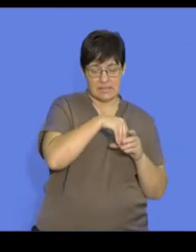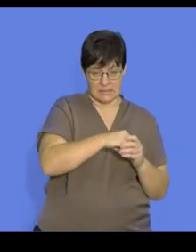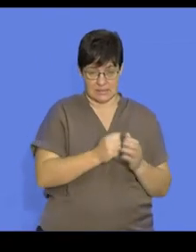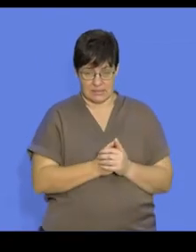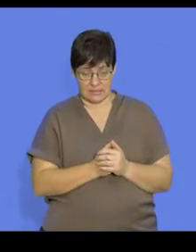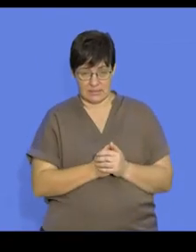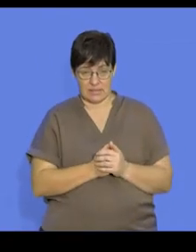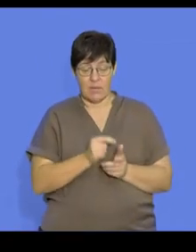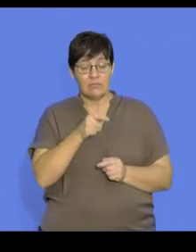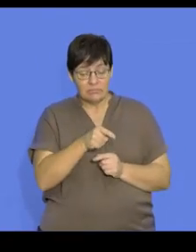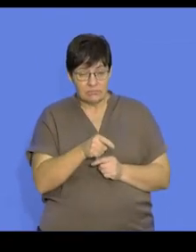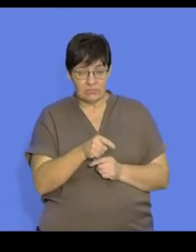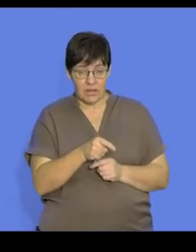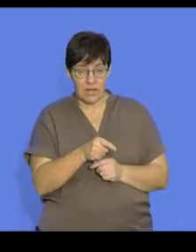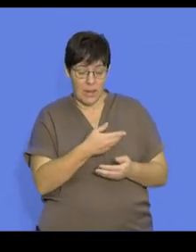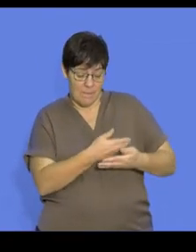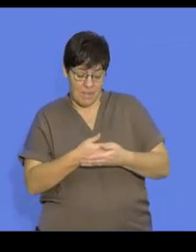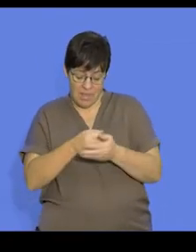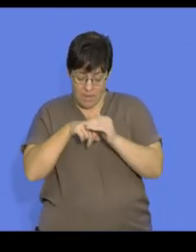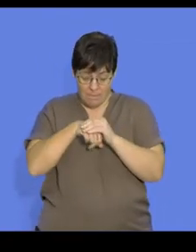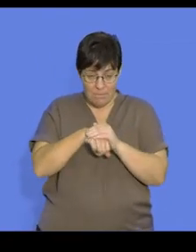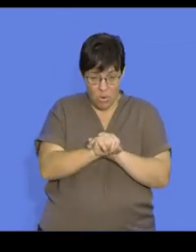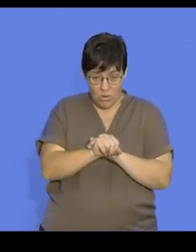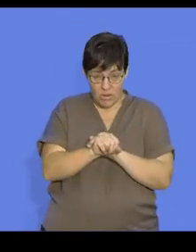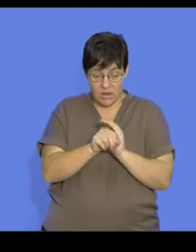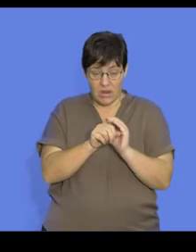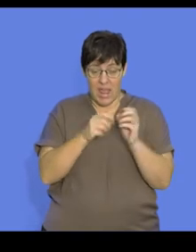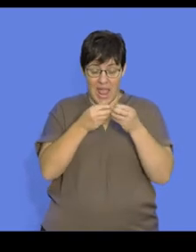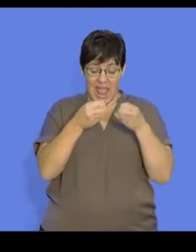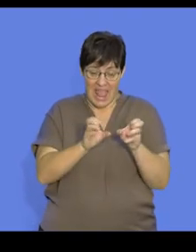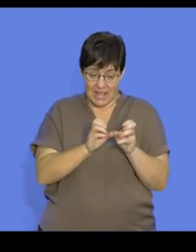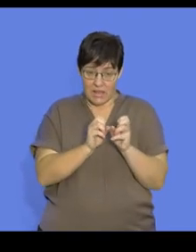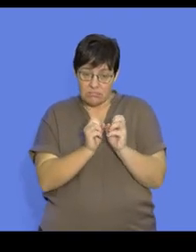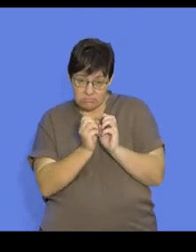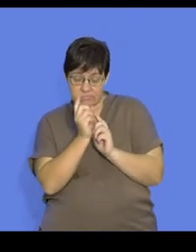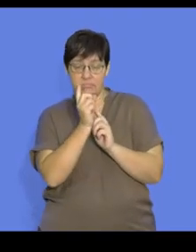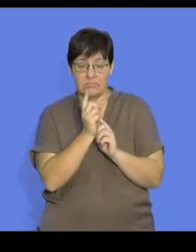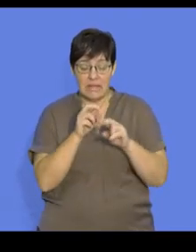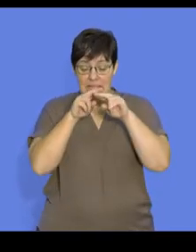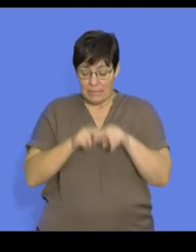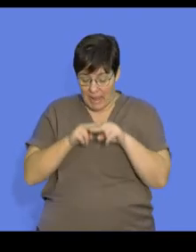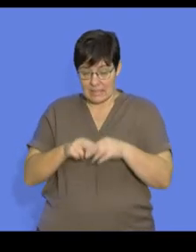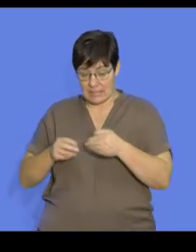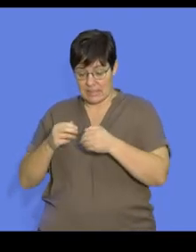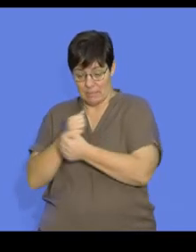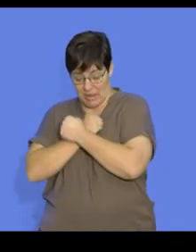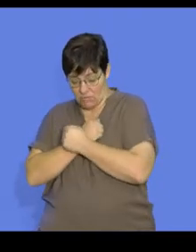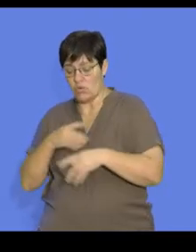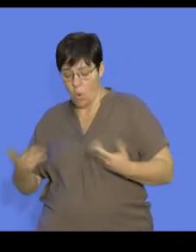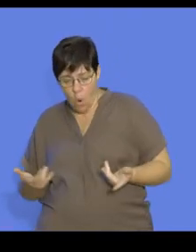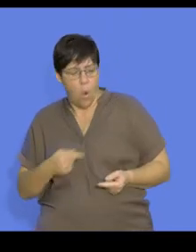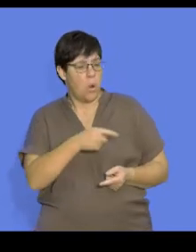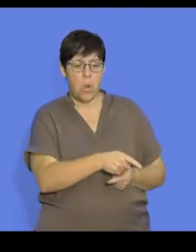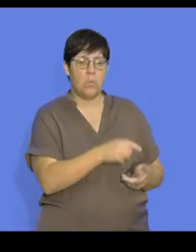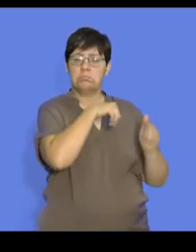when they're born or hatched. And we'll refer to that in terms of how the young are either dependent on the parents or can survive